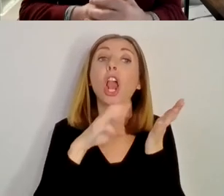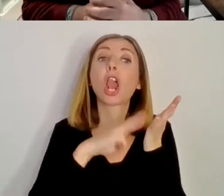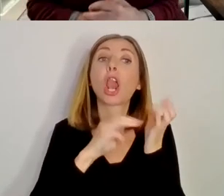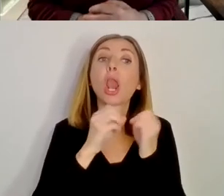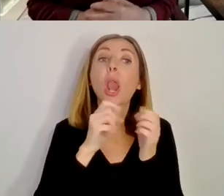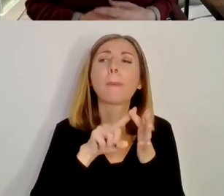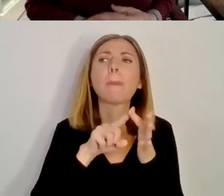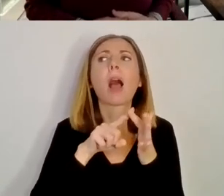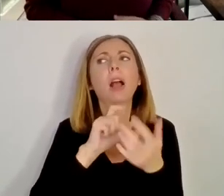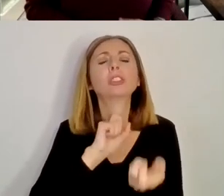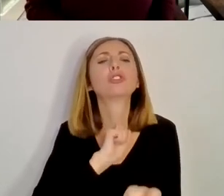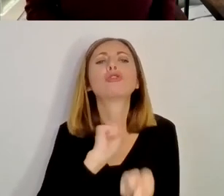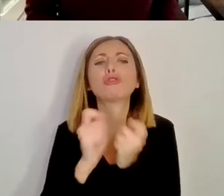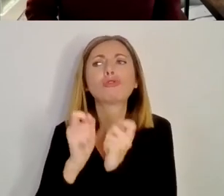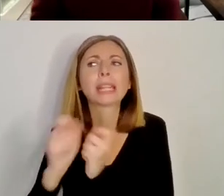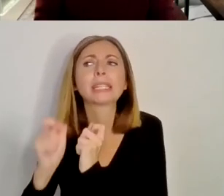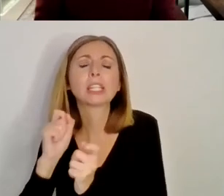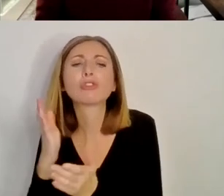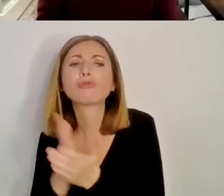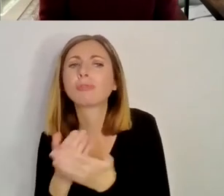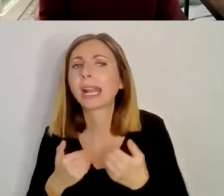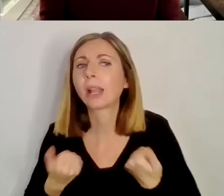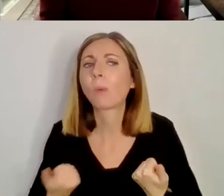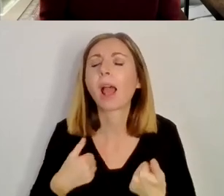it's something I'd like to explore further maybe.